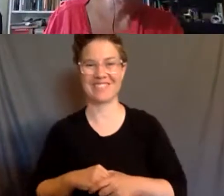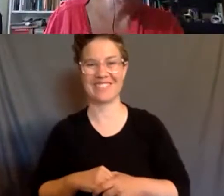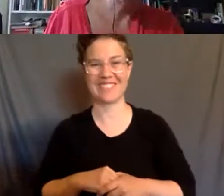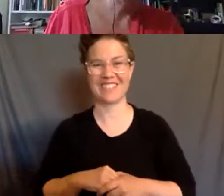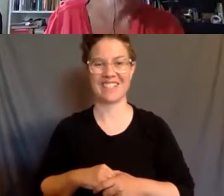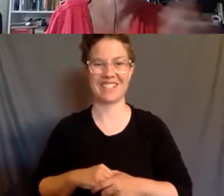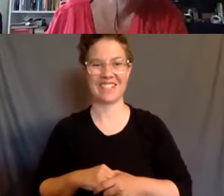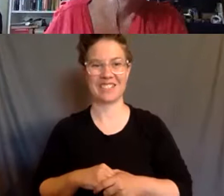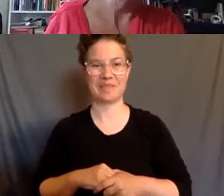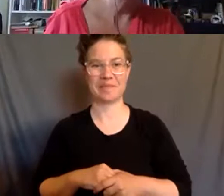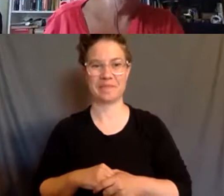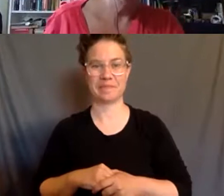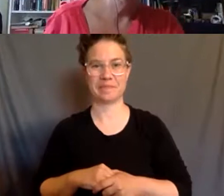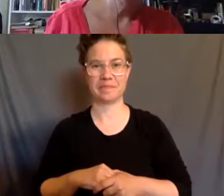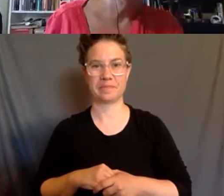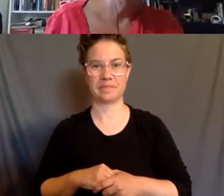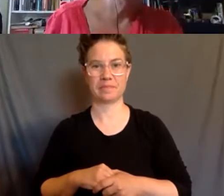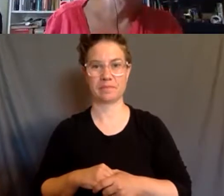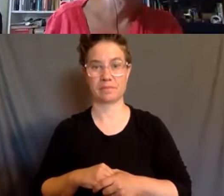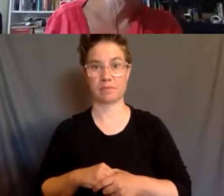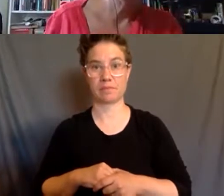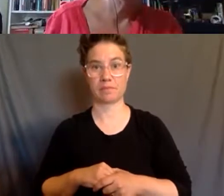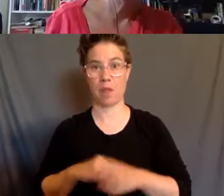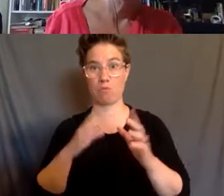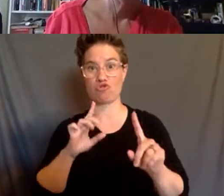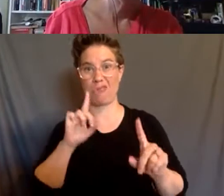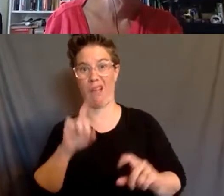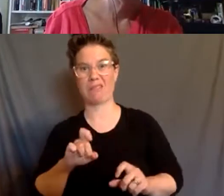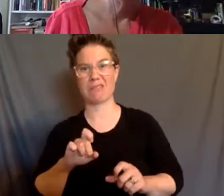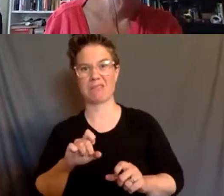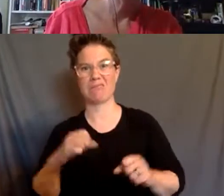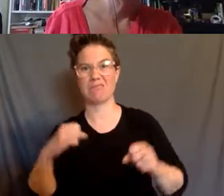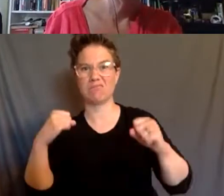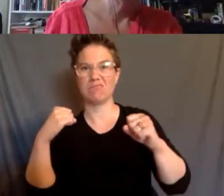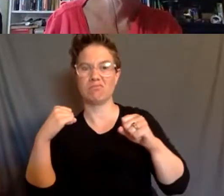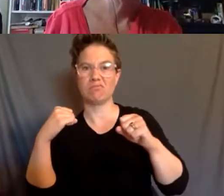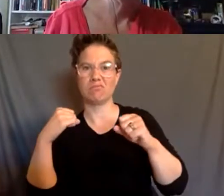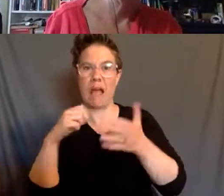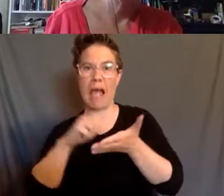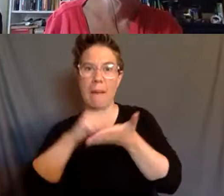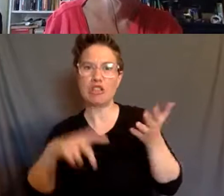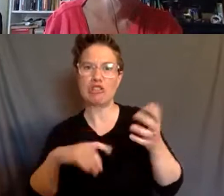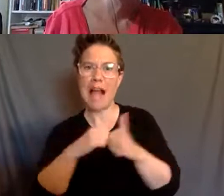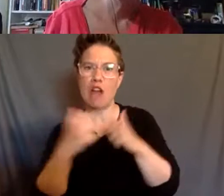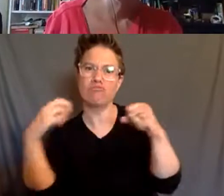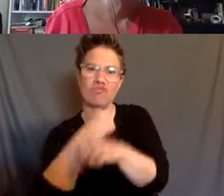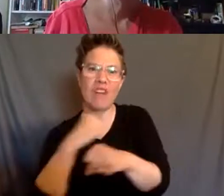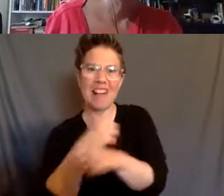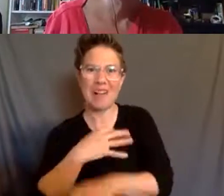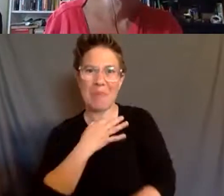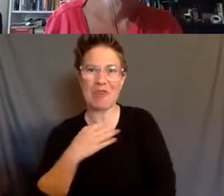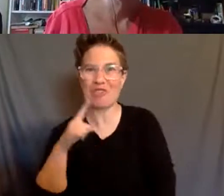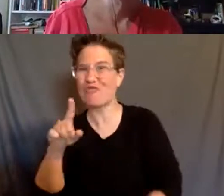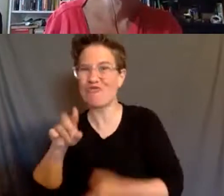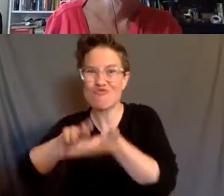And where someone asked about how to fight for abolition. And I'm curious, you've done so much research.